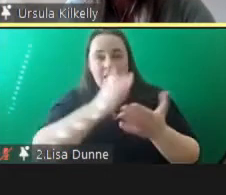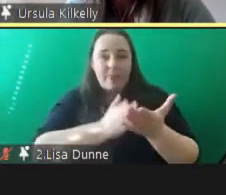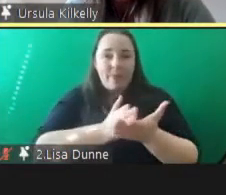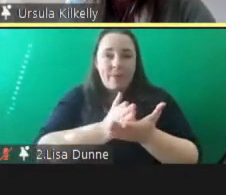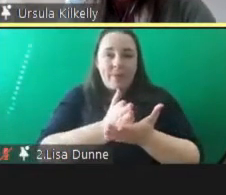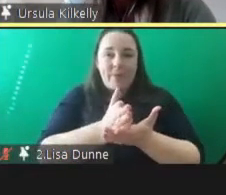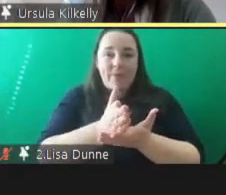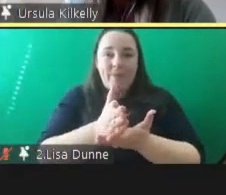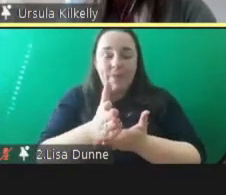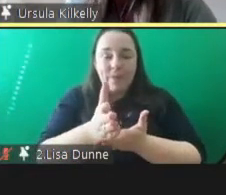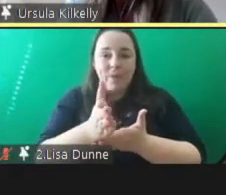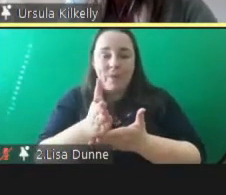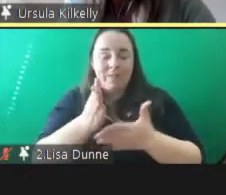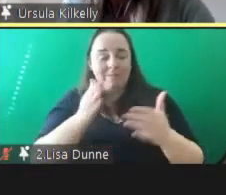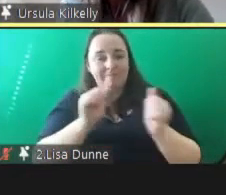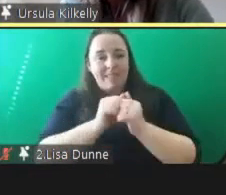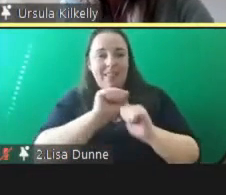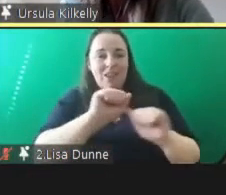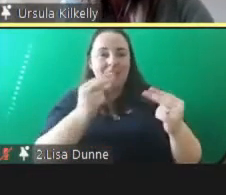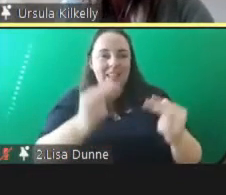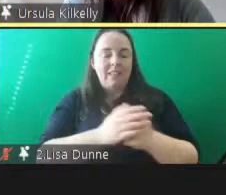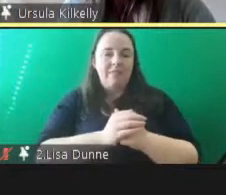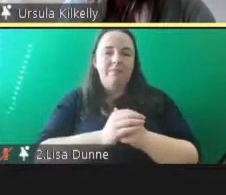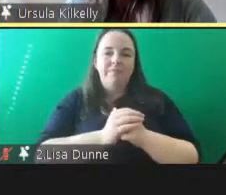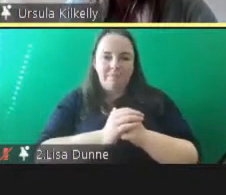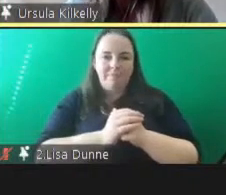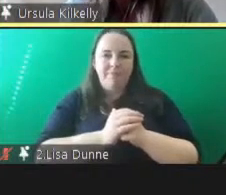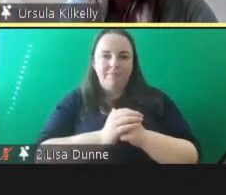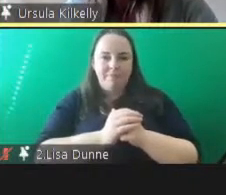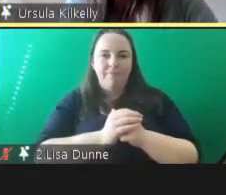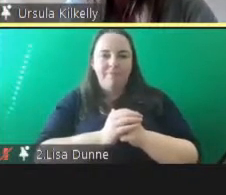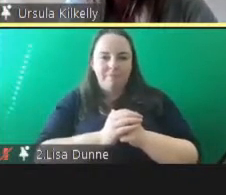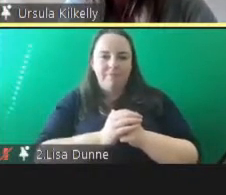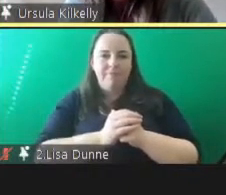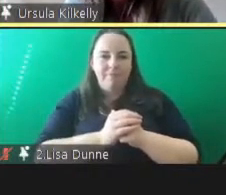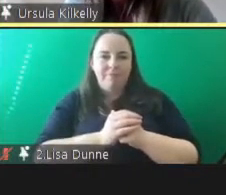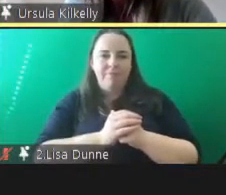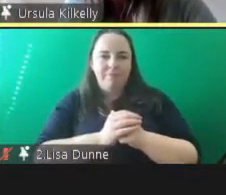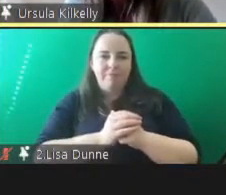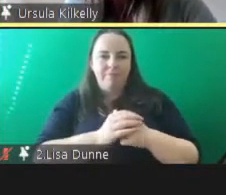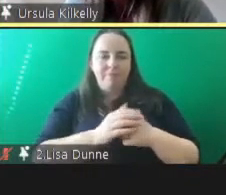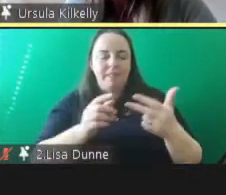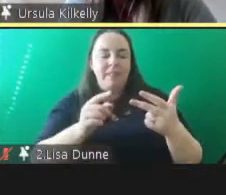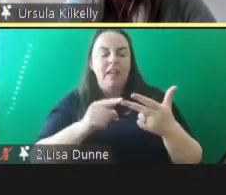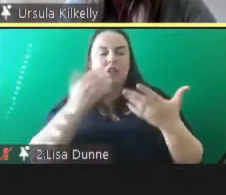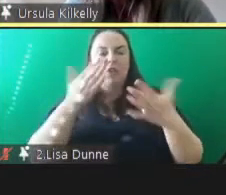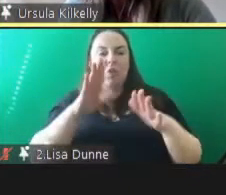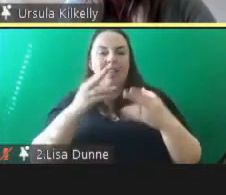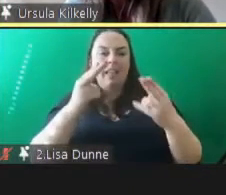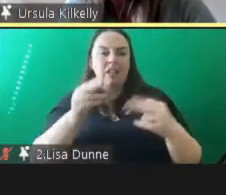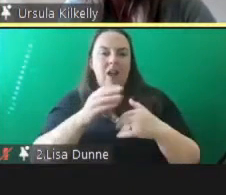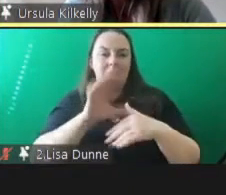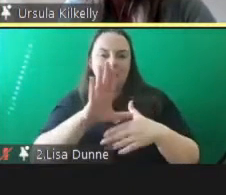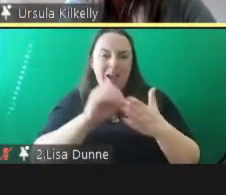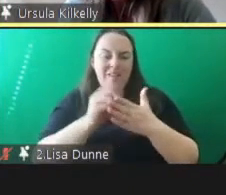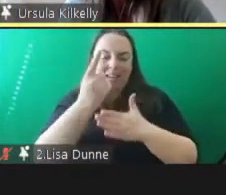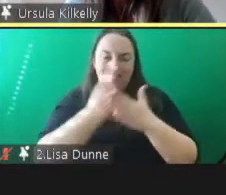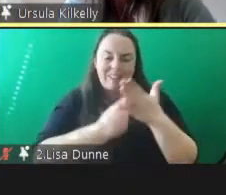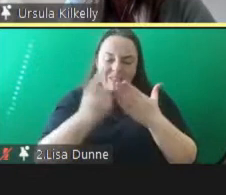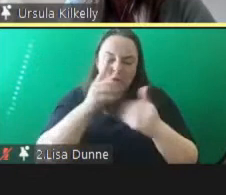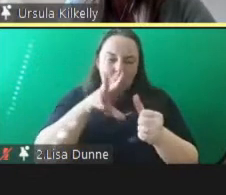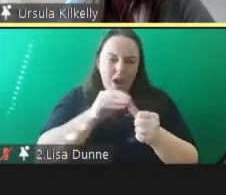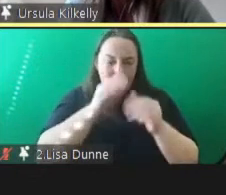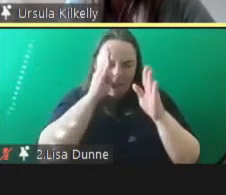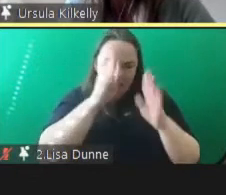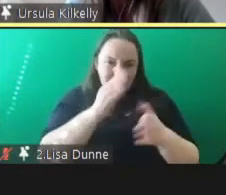met the evidence points to the needs to have an individualized approach and to ensure that we put in place the basic